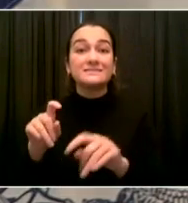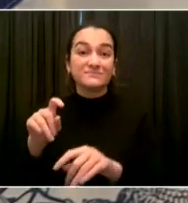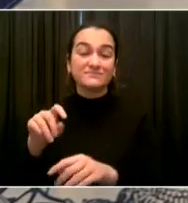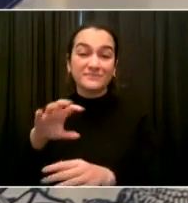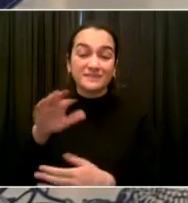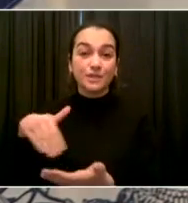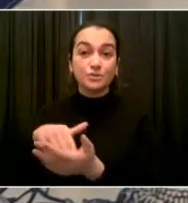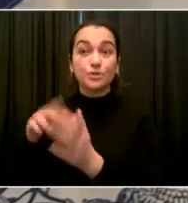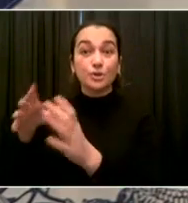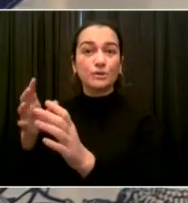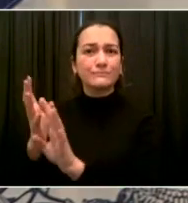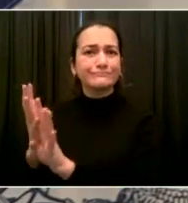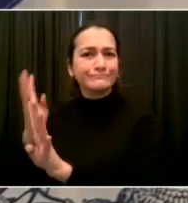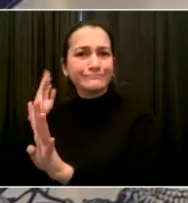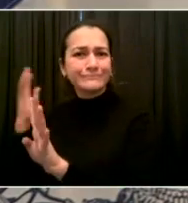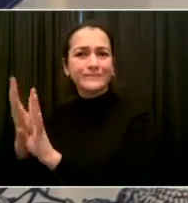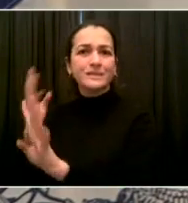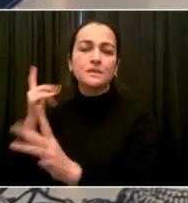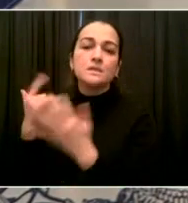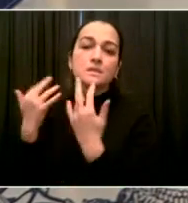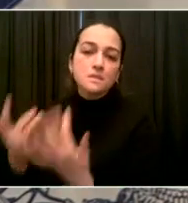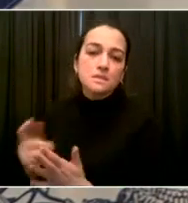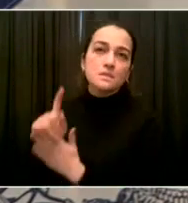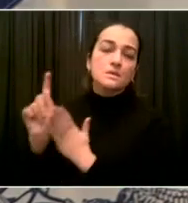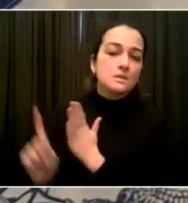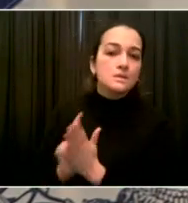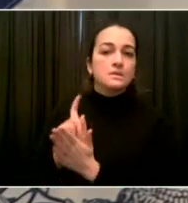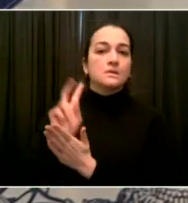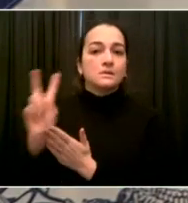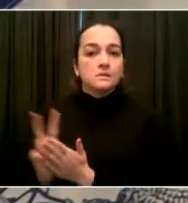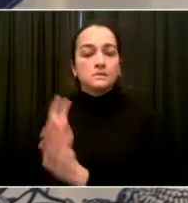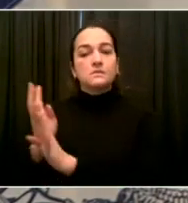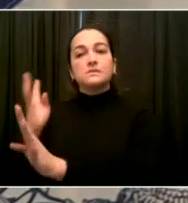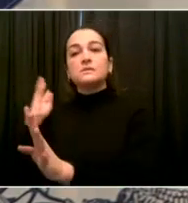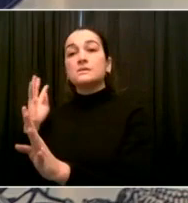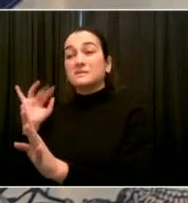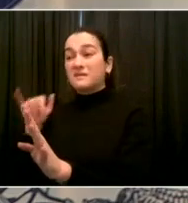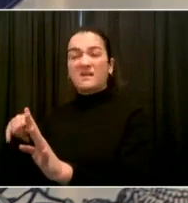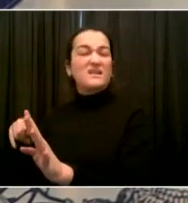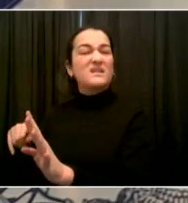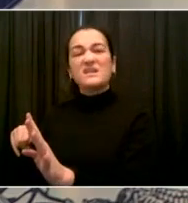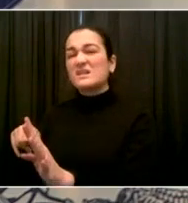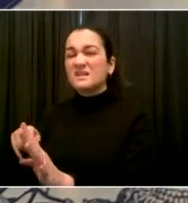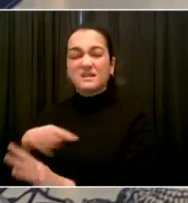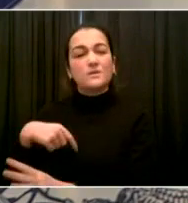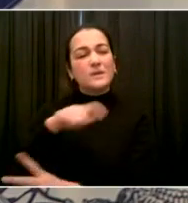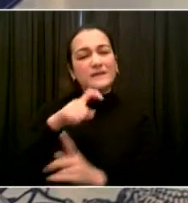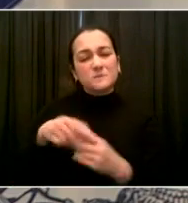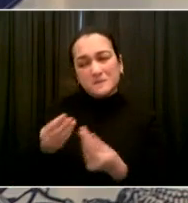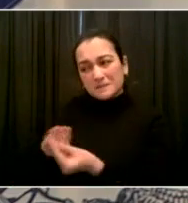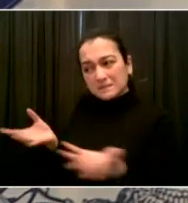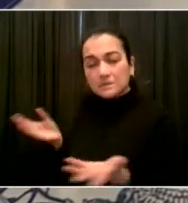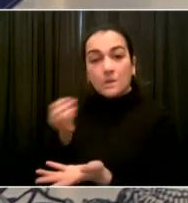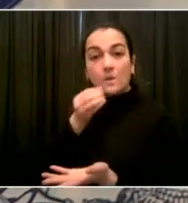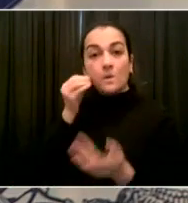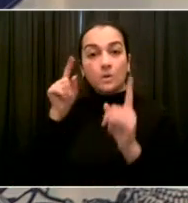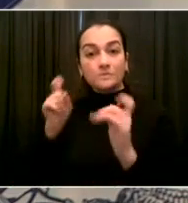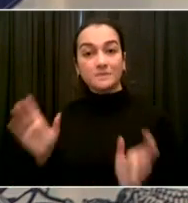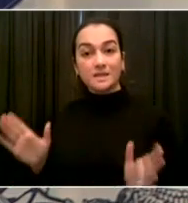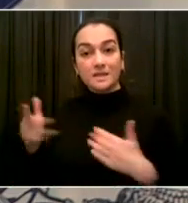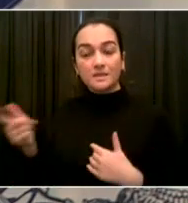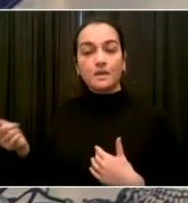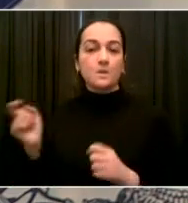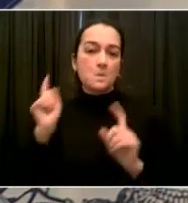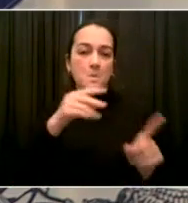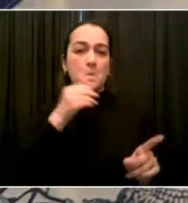people the alternative of giving them an in home test that they can take home with them. Again, we need to get that supply up quickly to allow that to be an